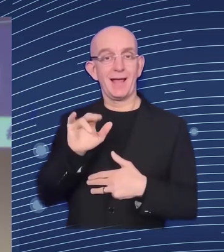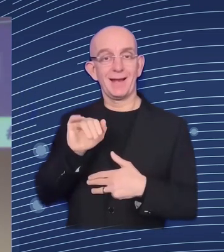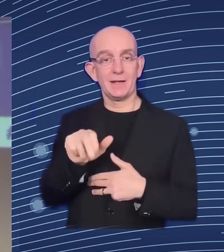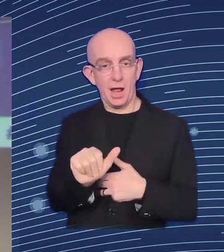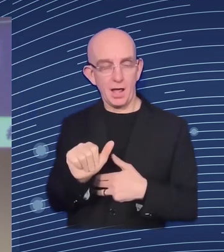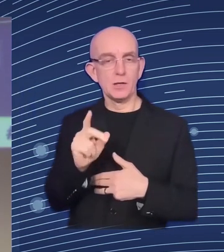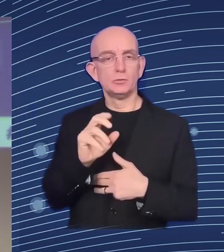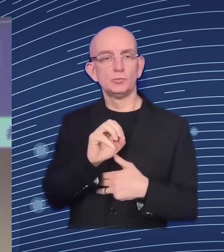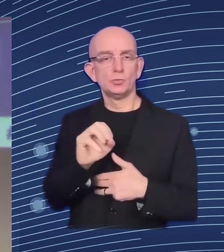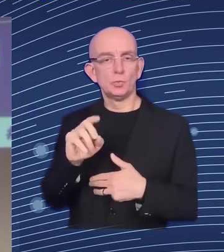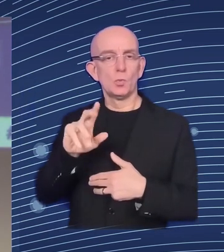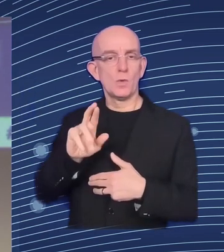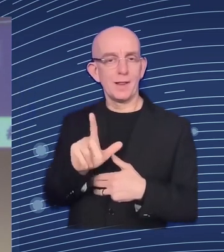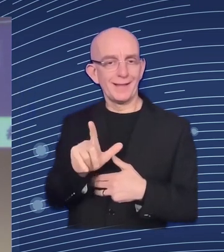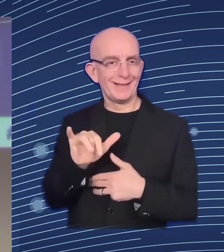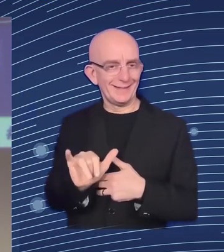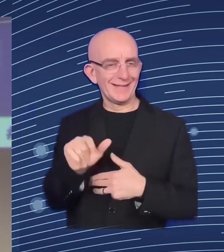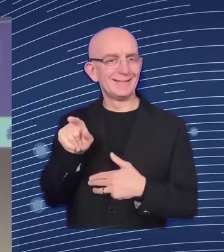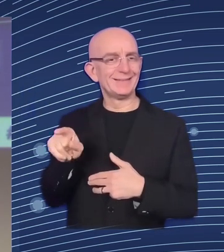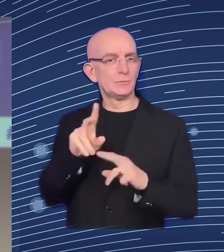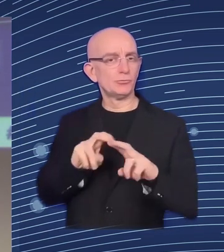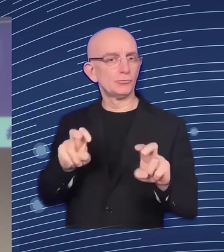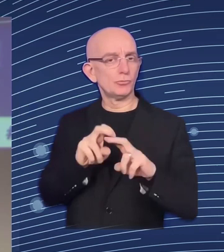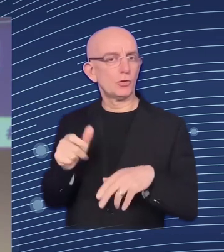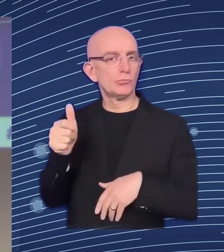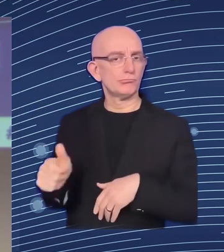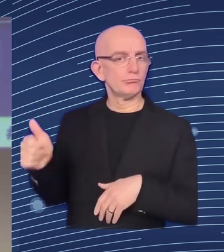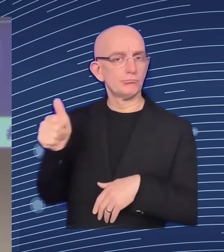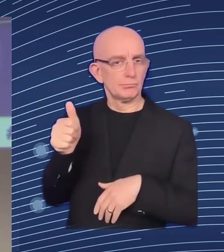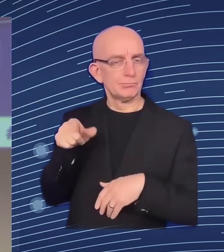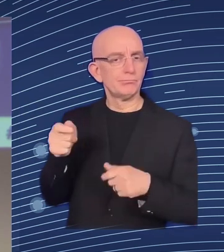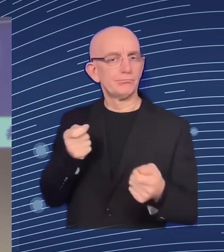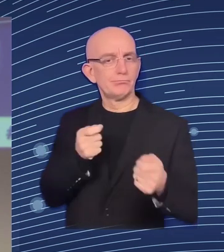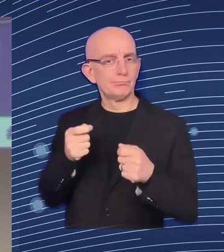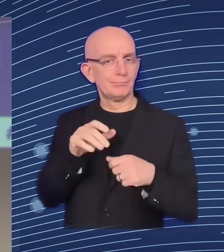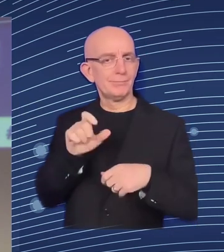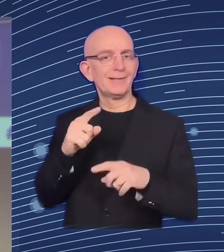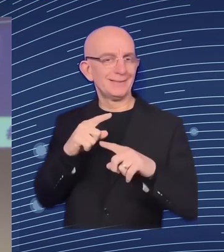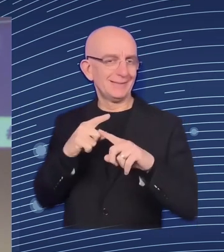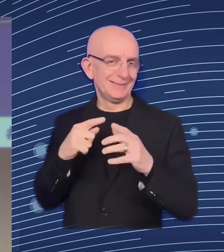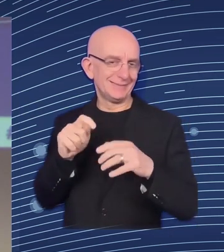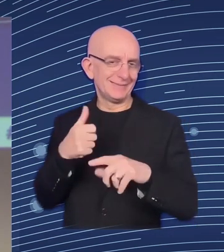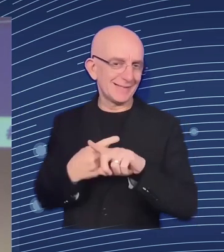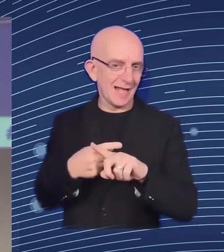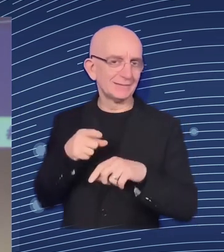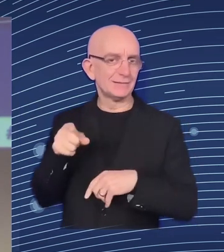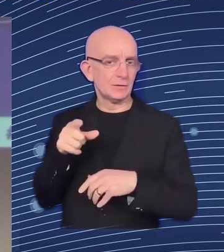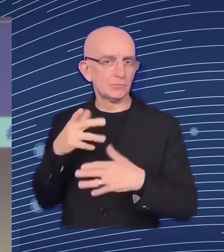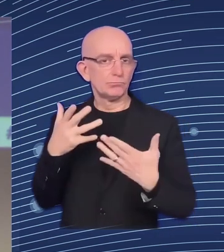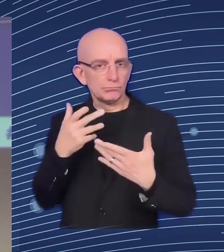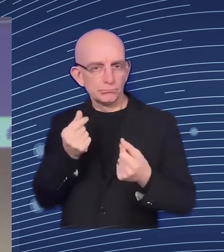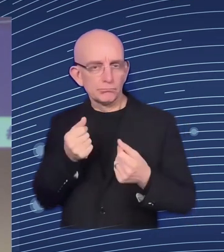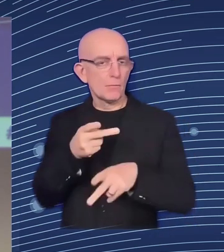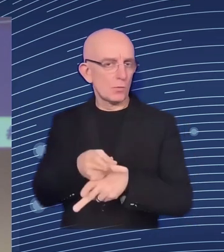And she will present us with some DIA examples from Ireland and how automation can impact